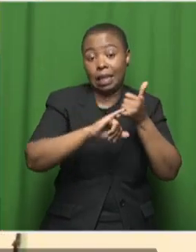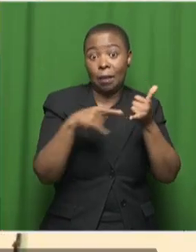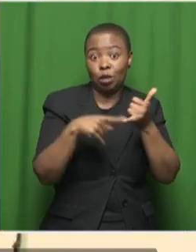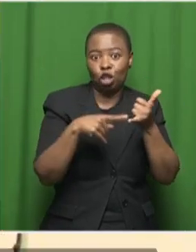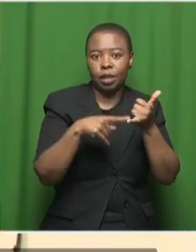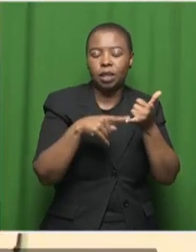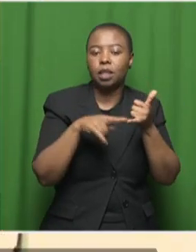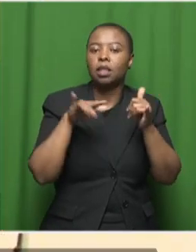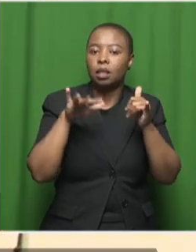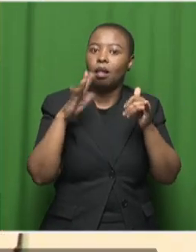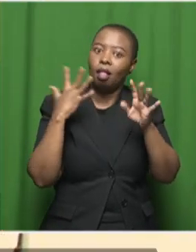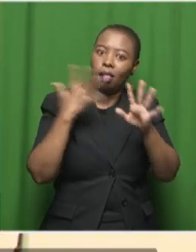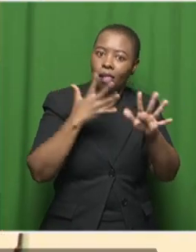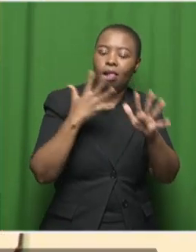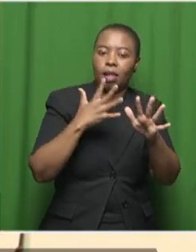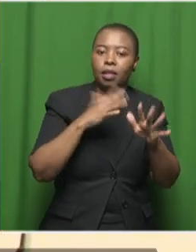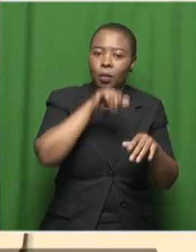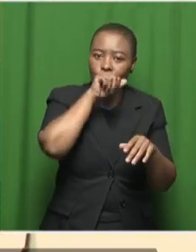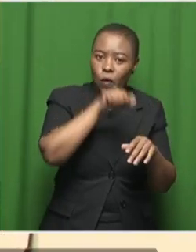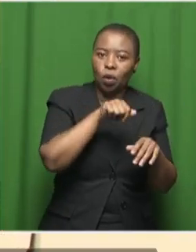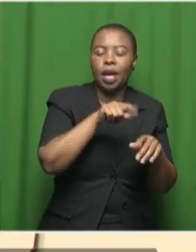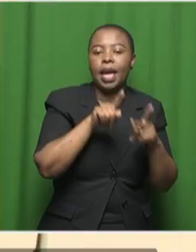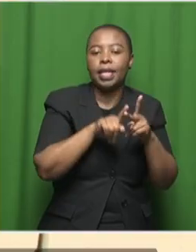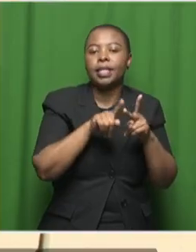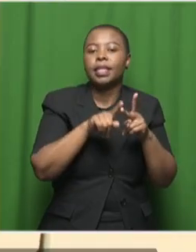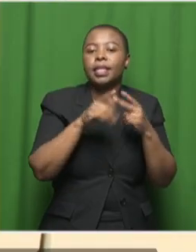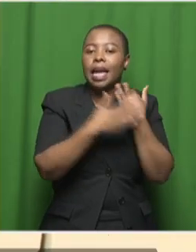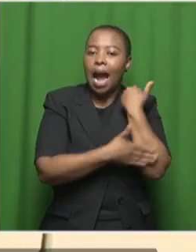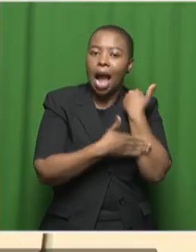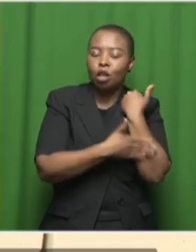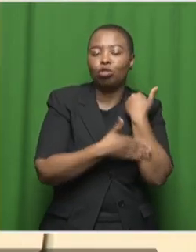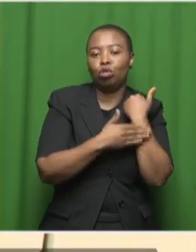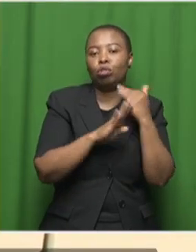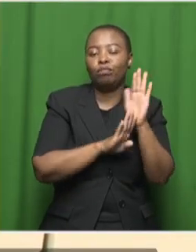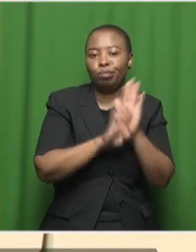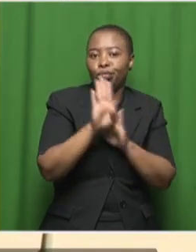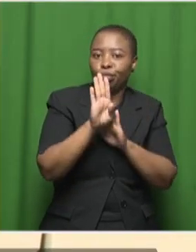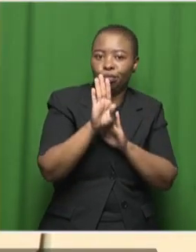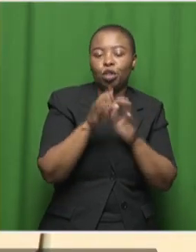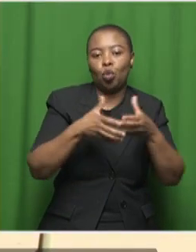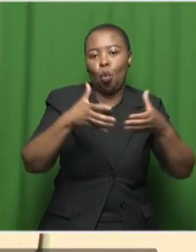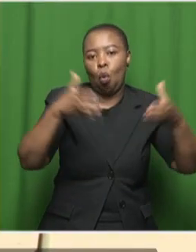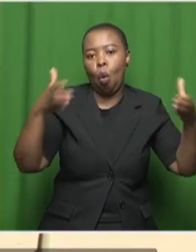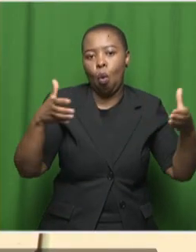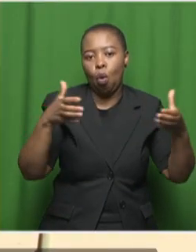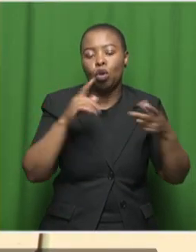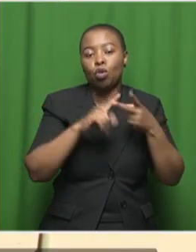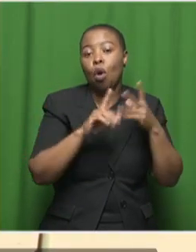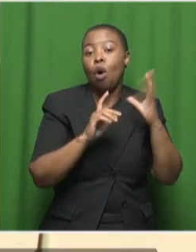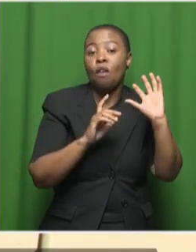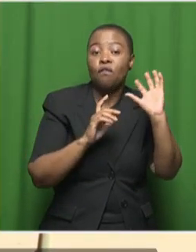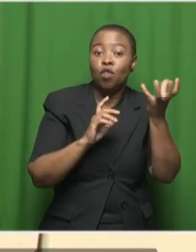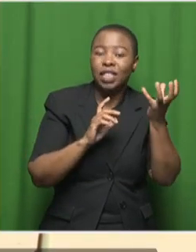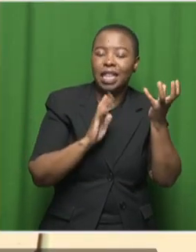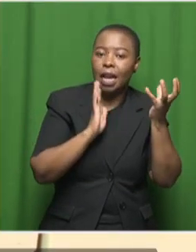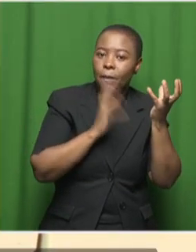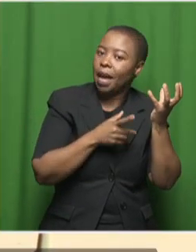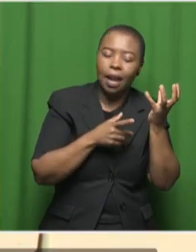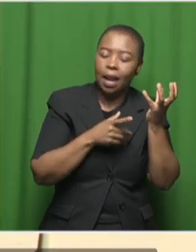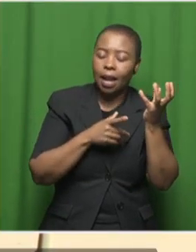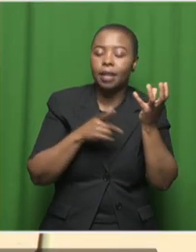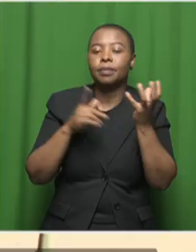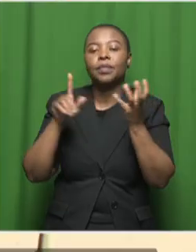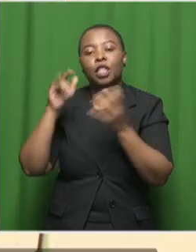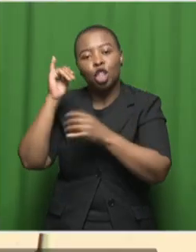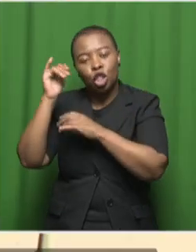uh you know make the country to grow in leaps and bounds this uh you know uh national science week is not only for the free state but it's a national event which